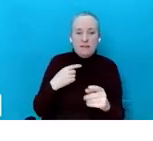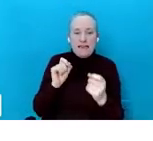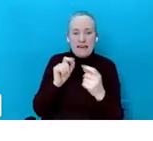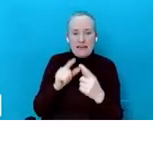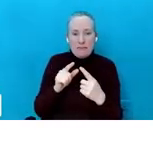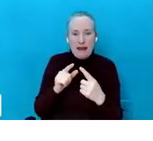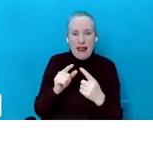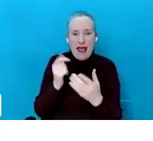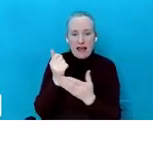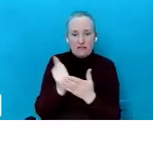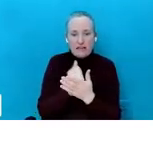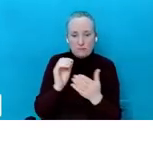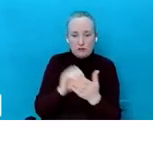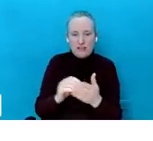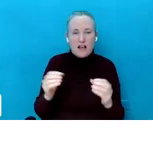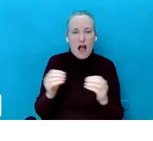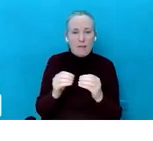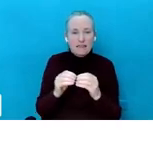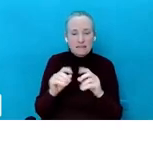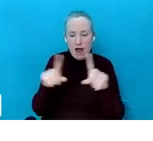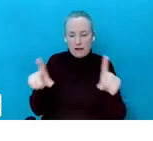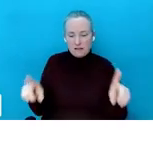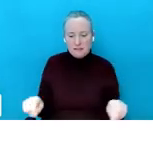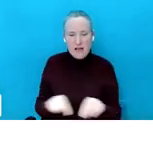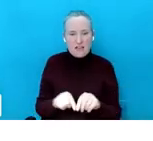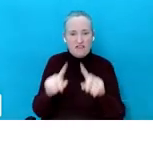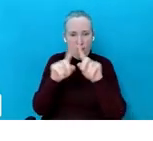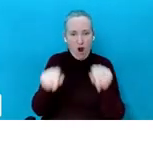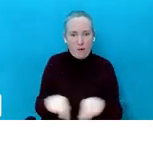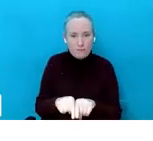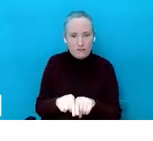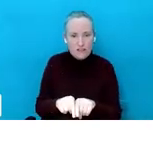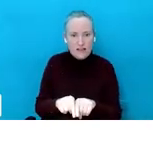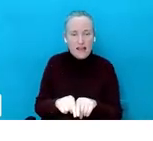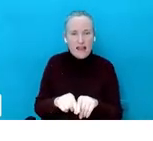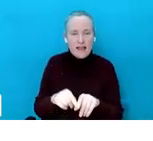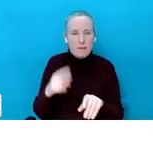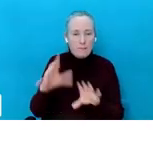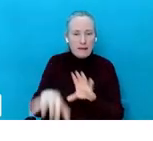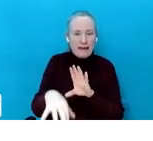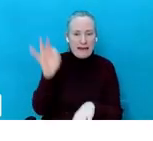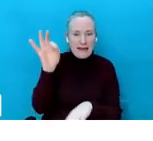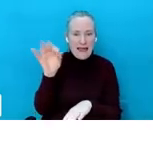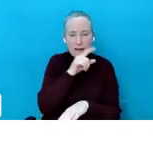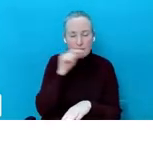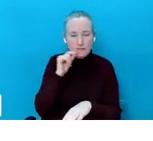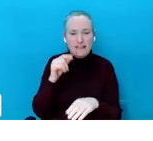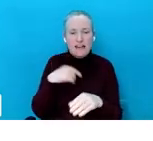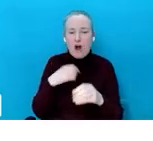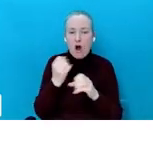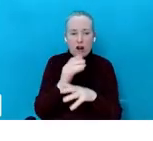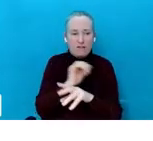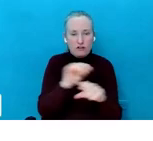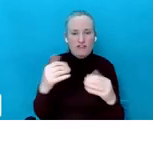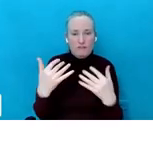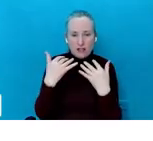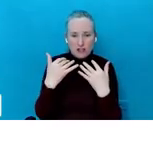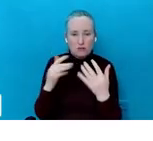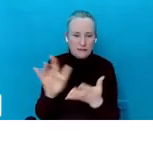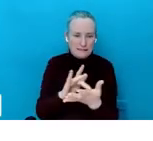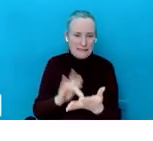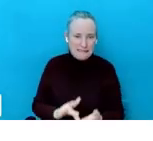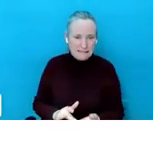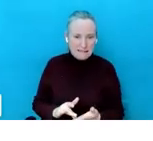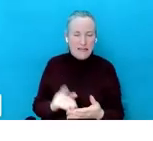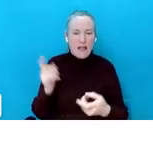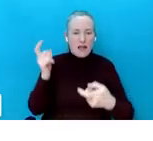feedback form. Once we do the raffle, we delete all of the information, your contact details. We do